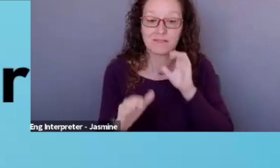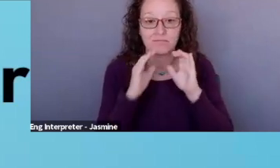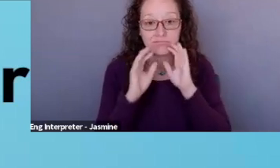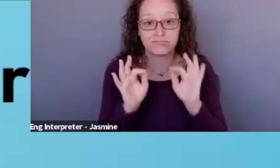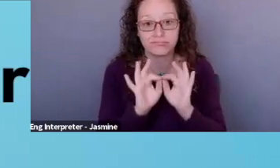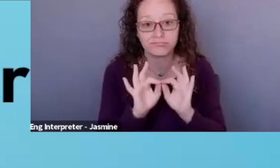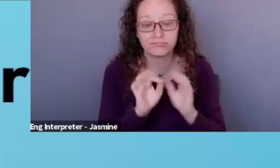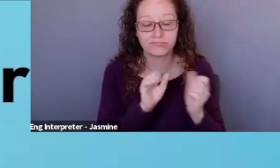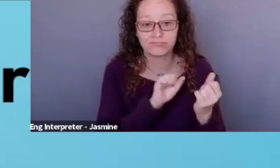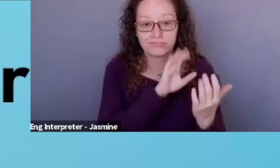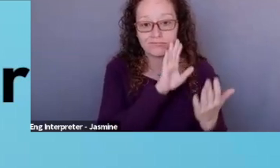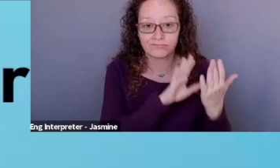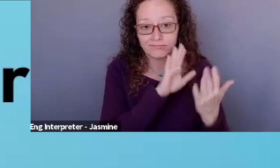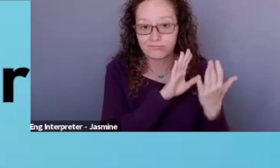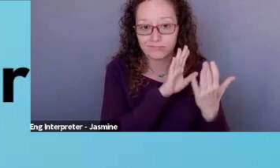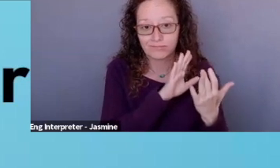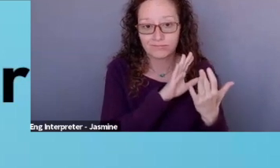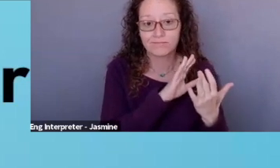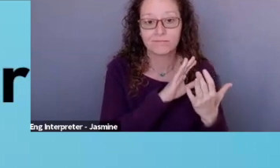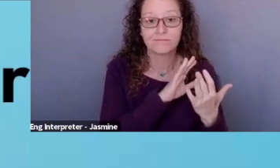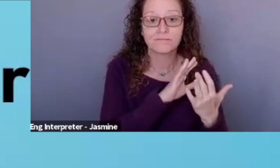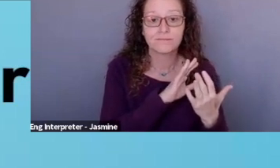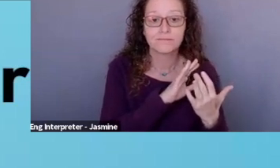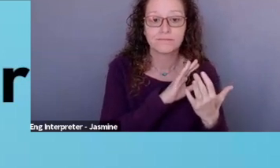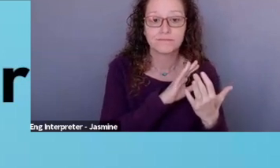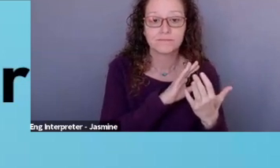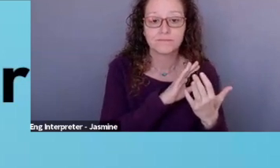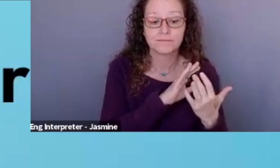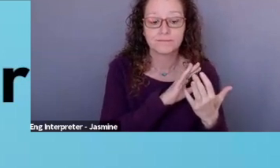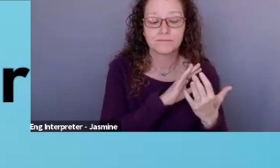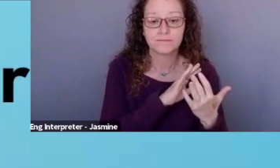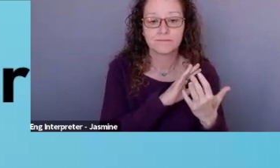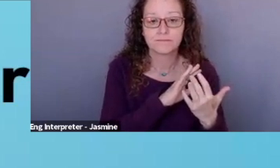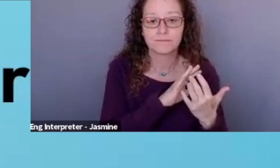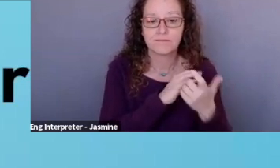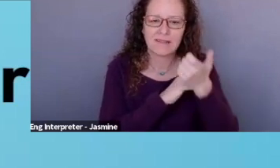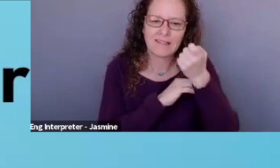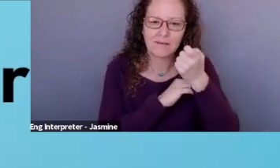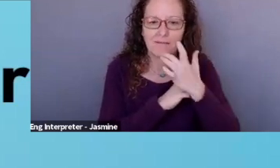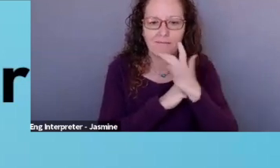FaceTime being there and a modicum of luck.